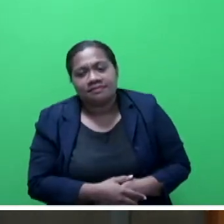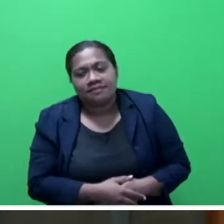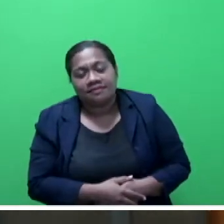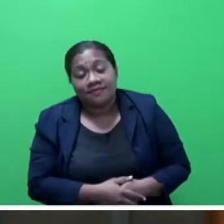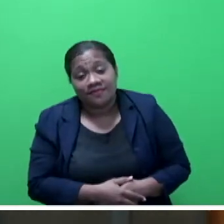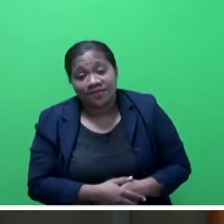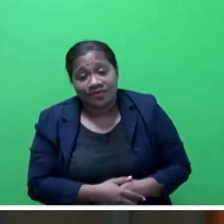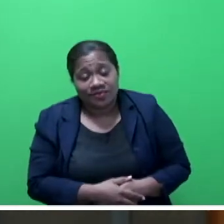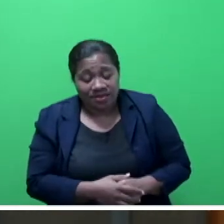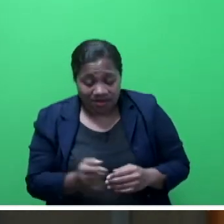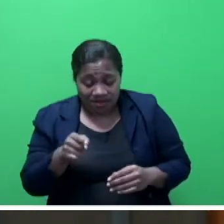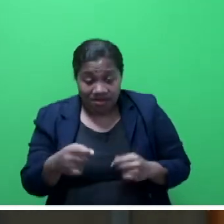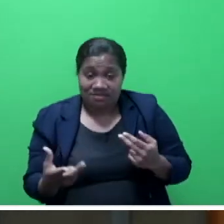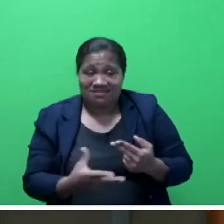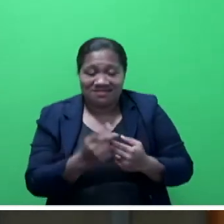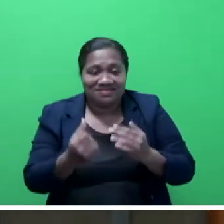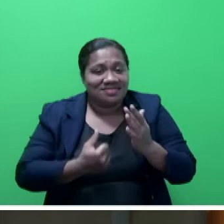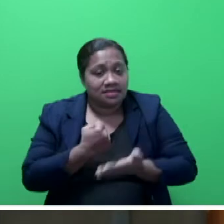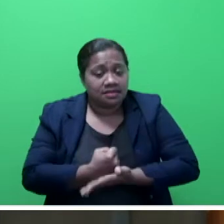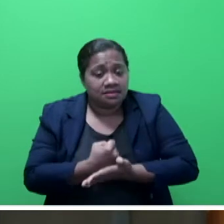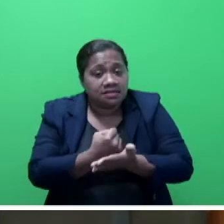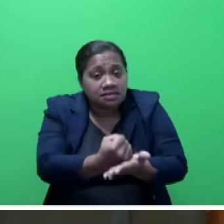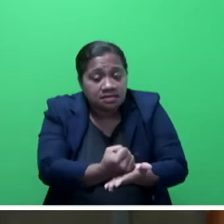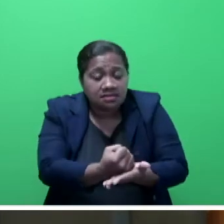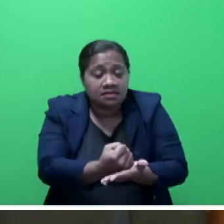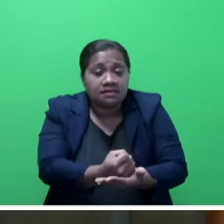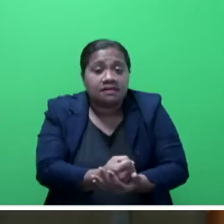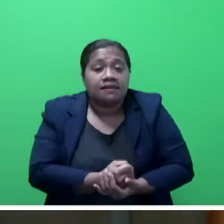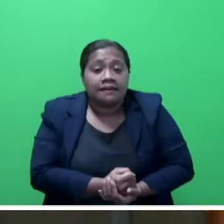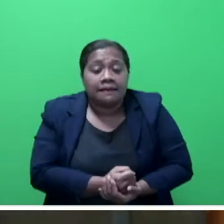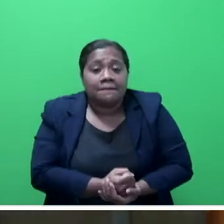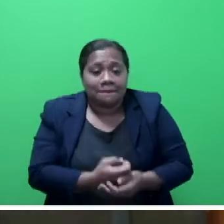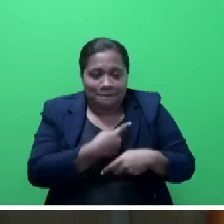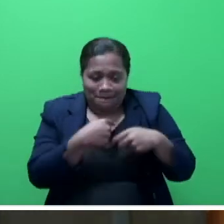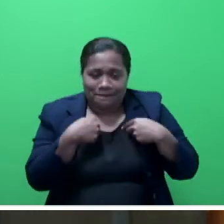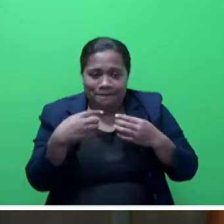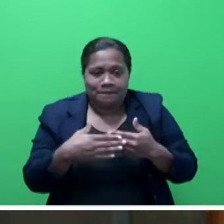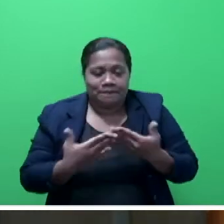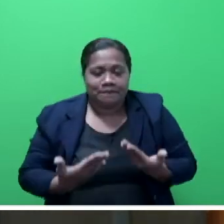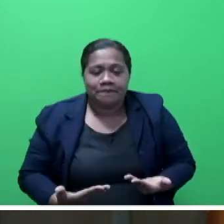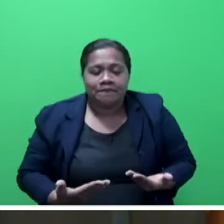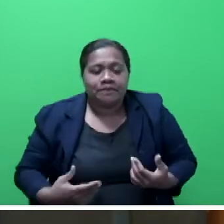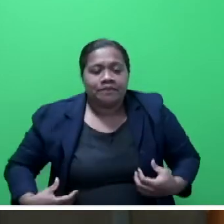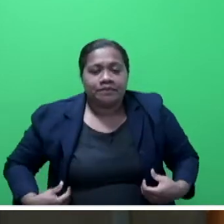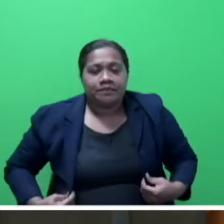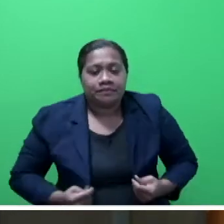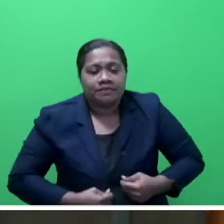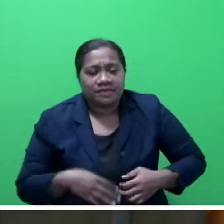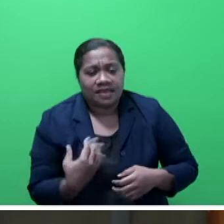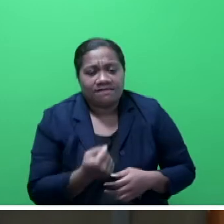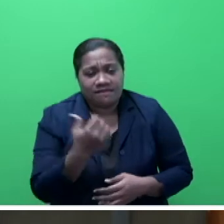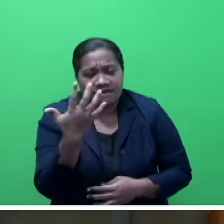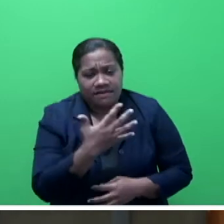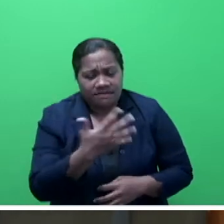with technical assistance from the Asian Productivity Organization, we now have in place a 15-year PG